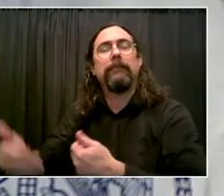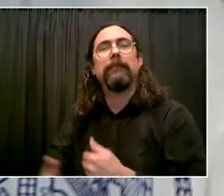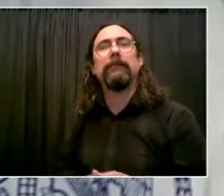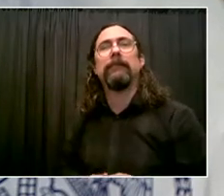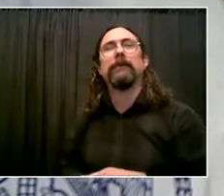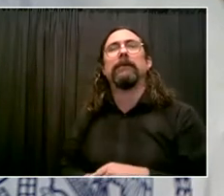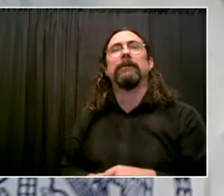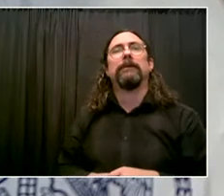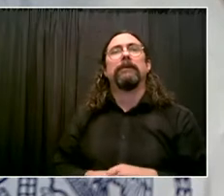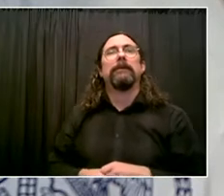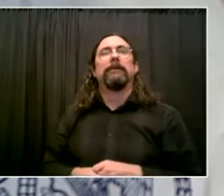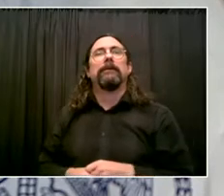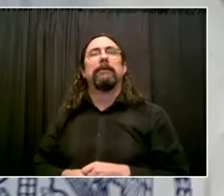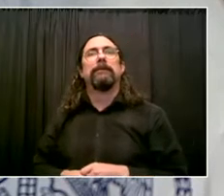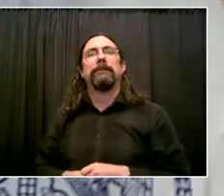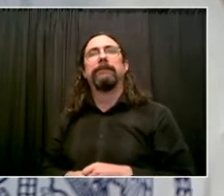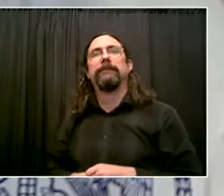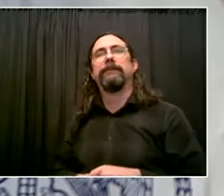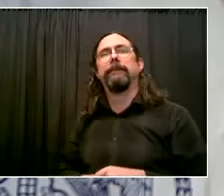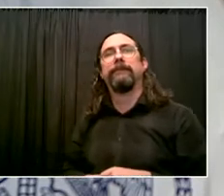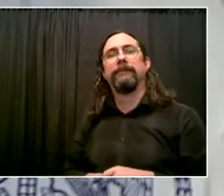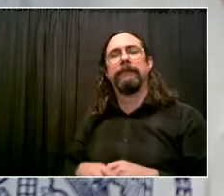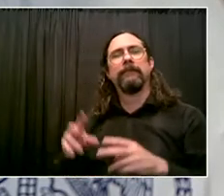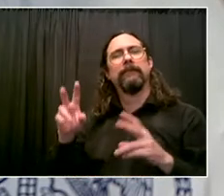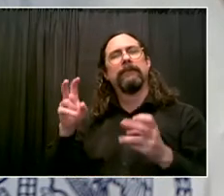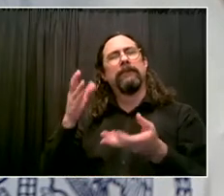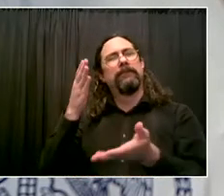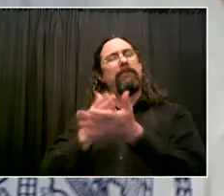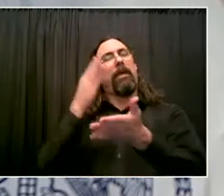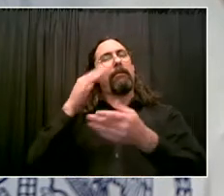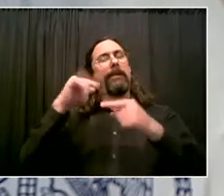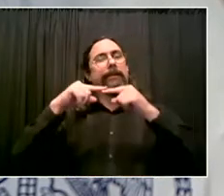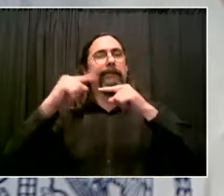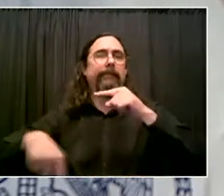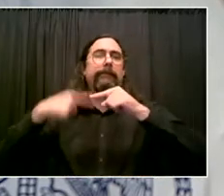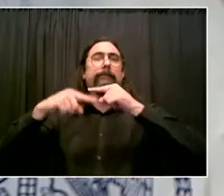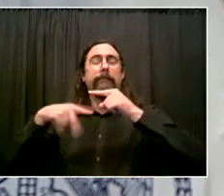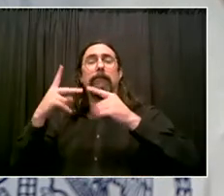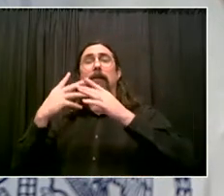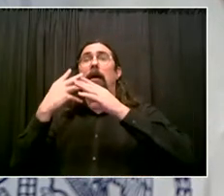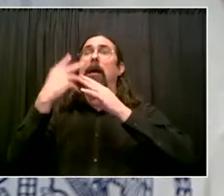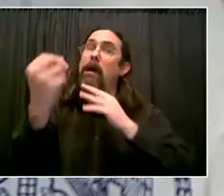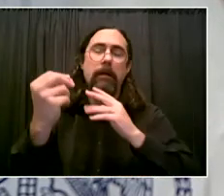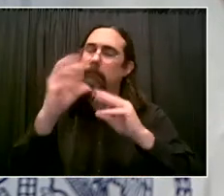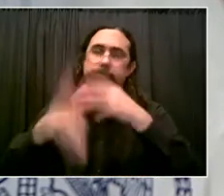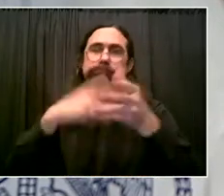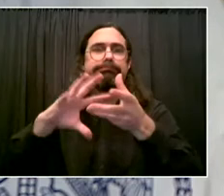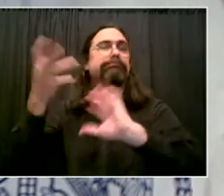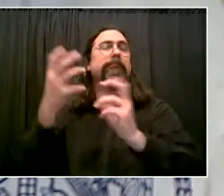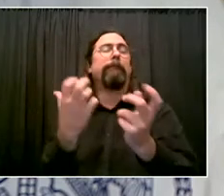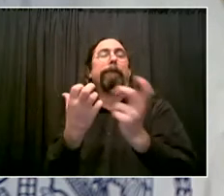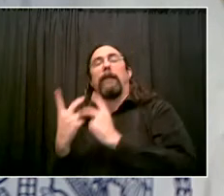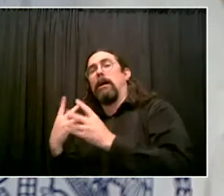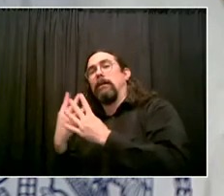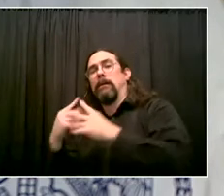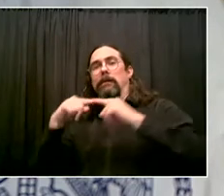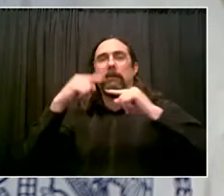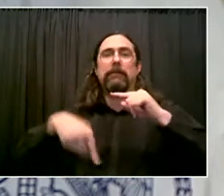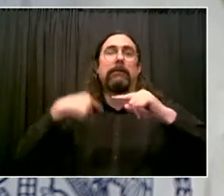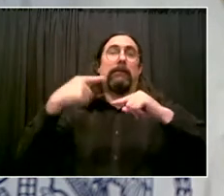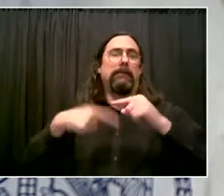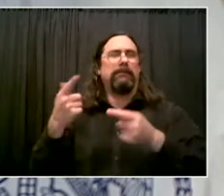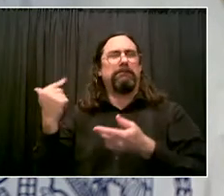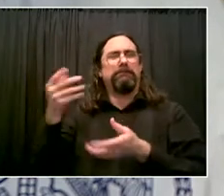positive path, not committing acts of violence, not being victims of acts of violence. And this is the crucial thing to remember. Parolees